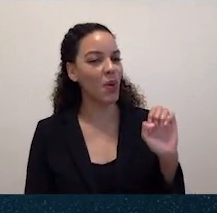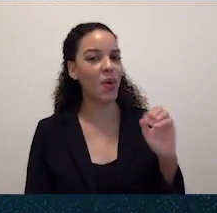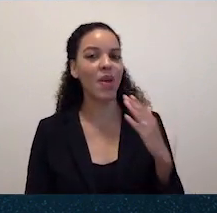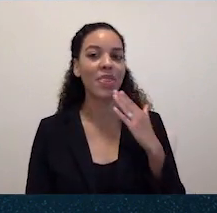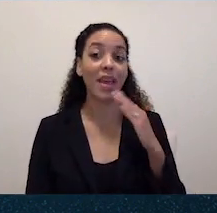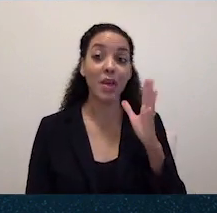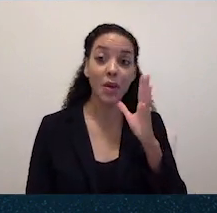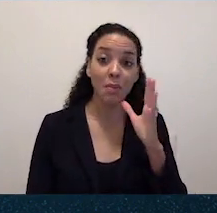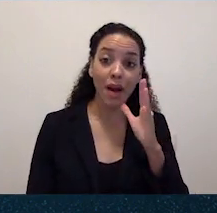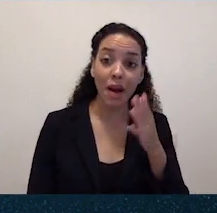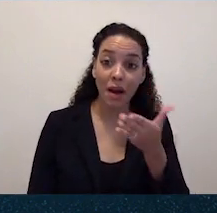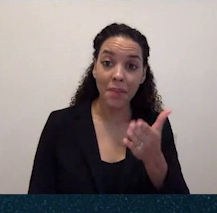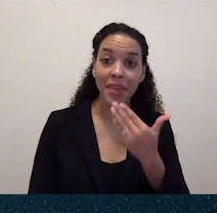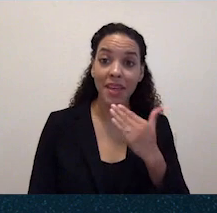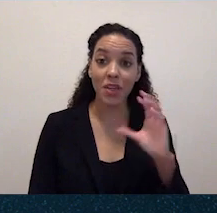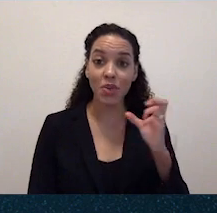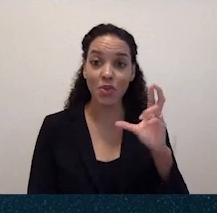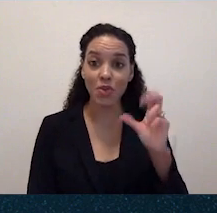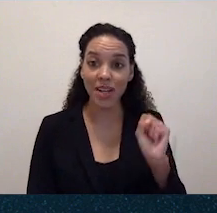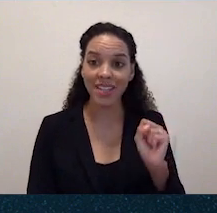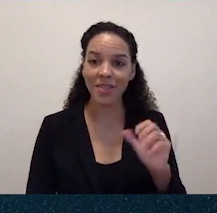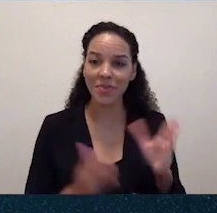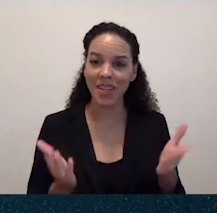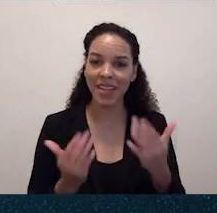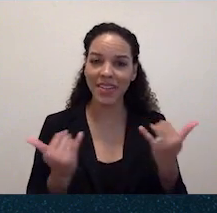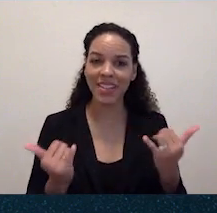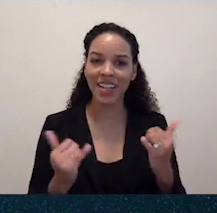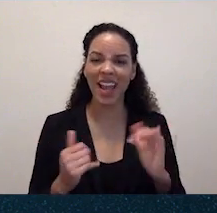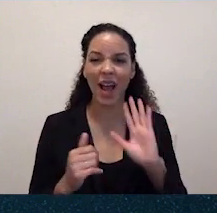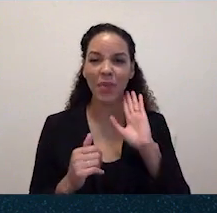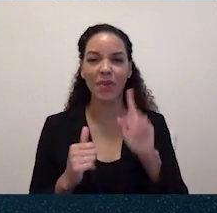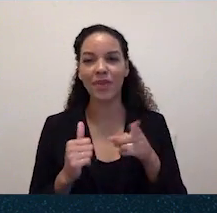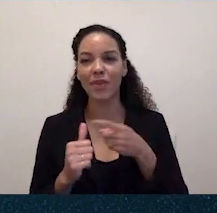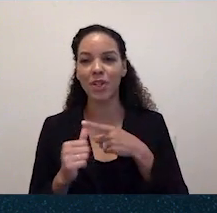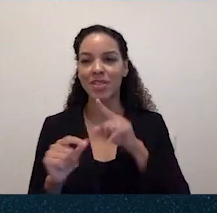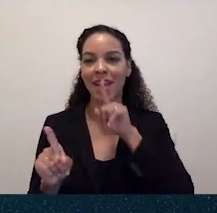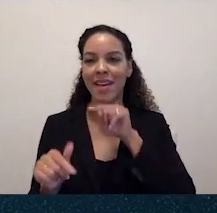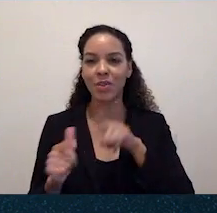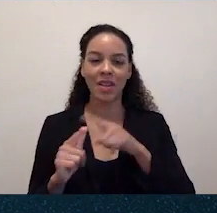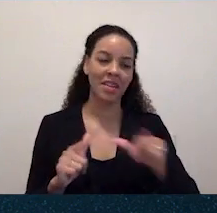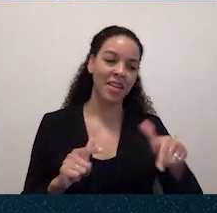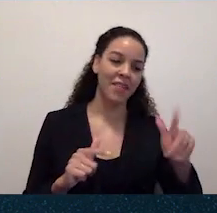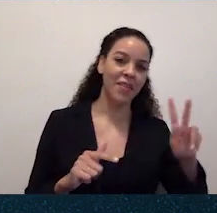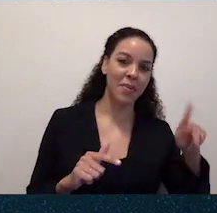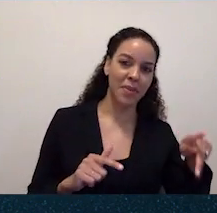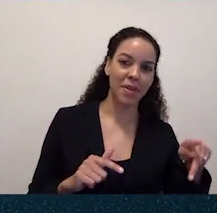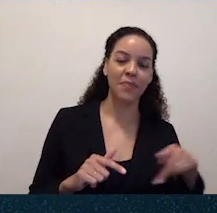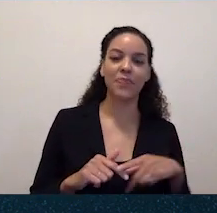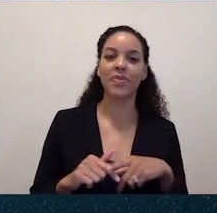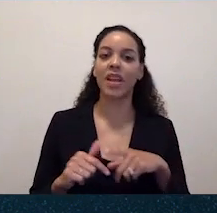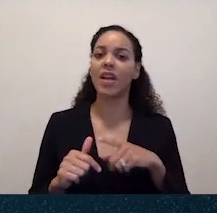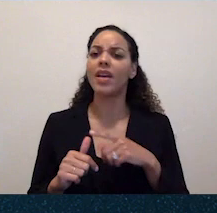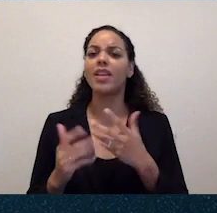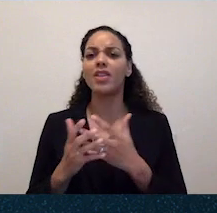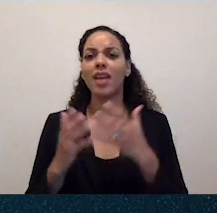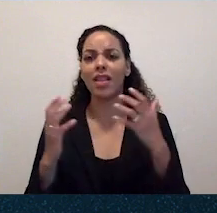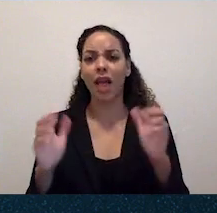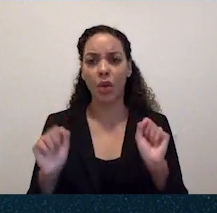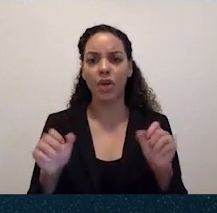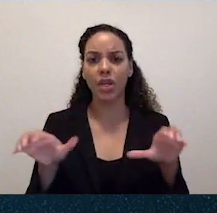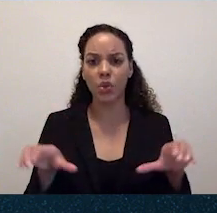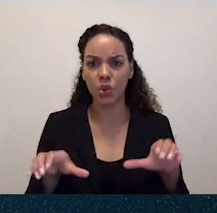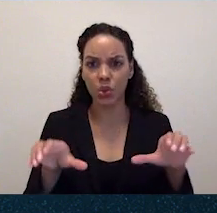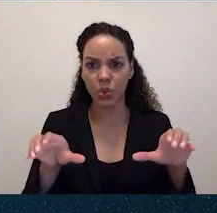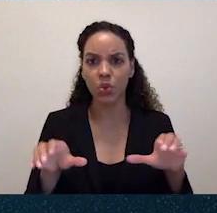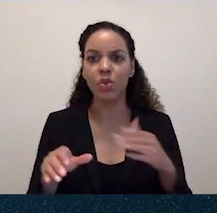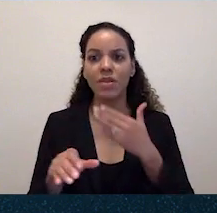for being here today. I'm going to take first shot at this and then hand it over to the Vice President. There is so much that we can do, Nicole. There's so much we can do to